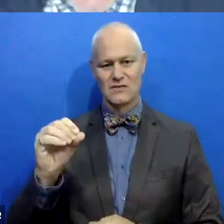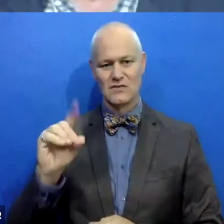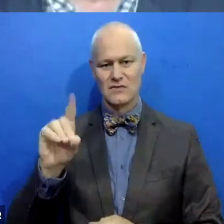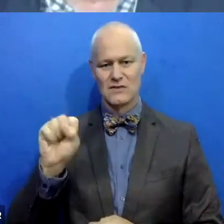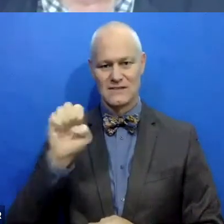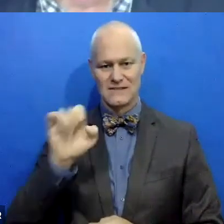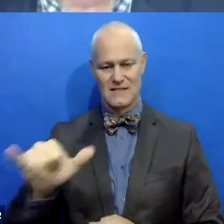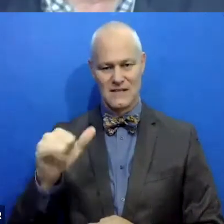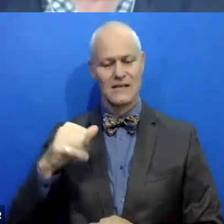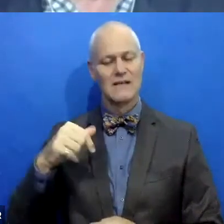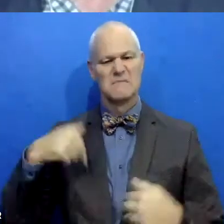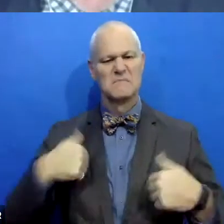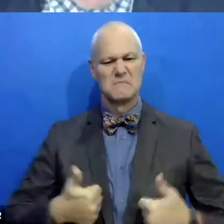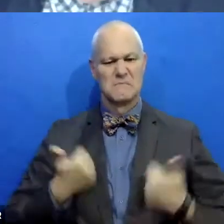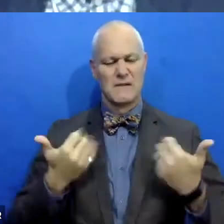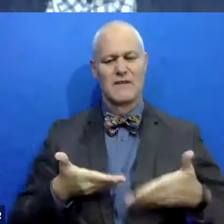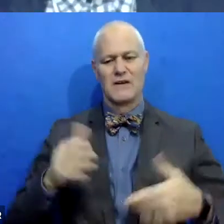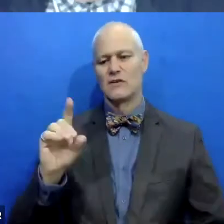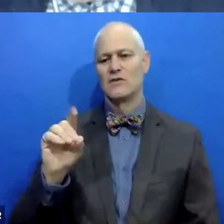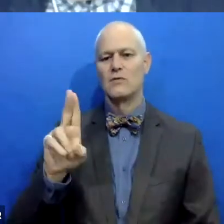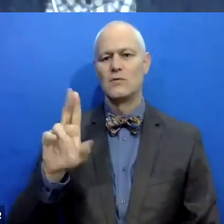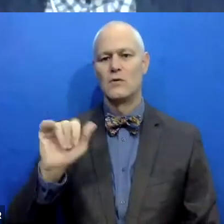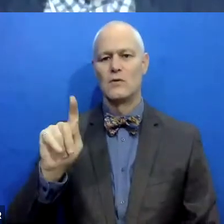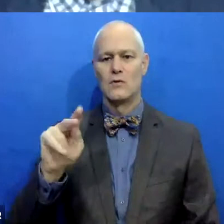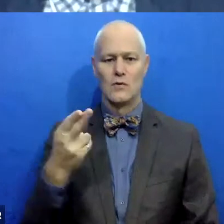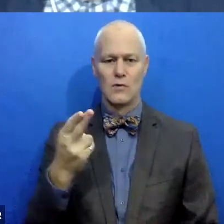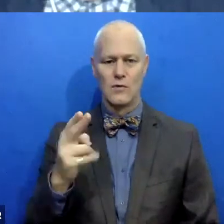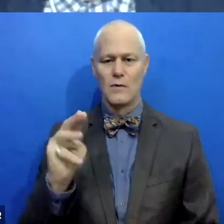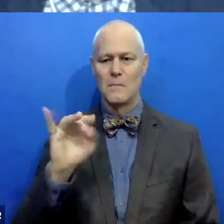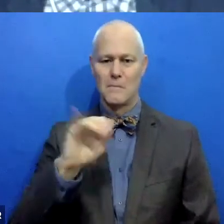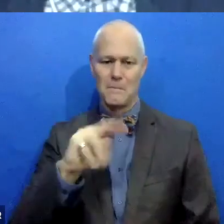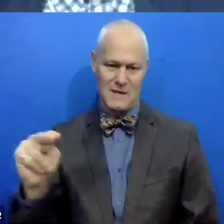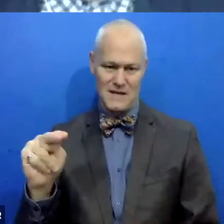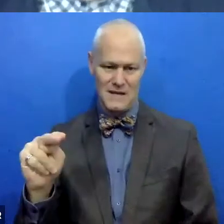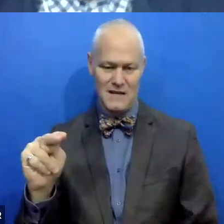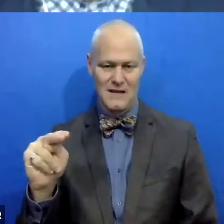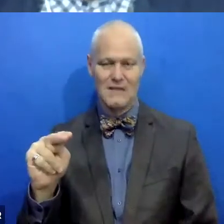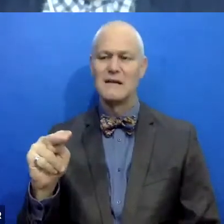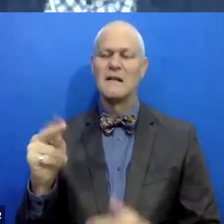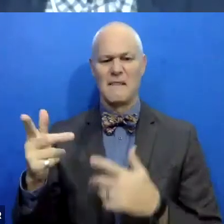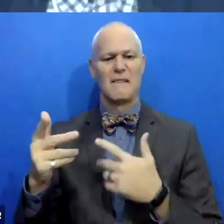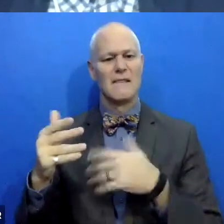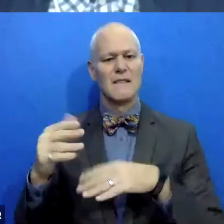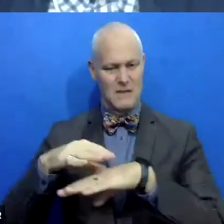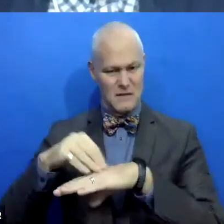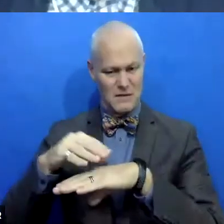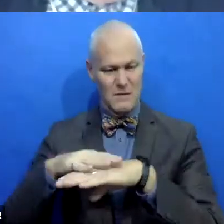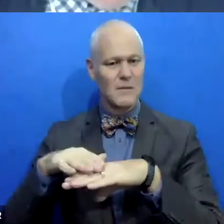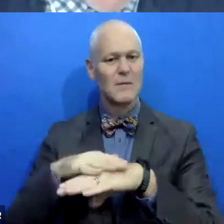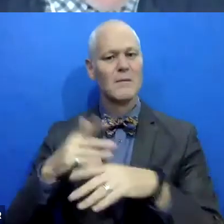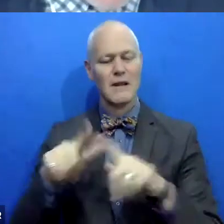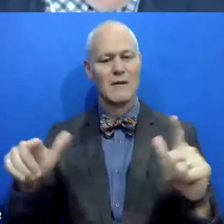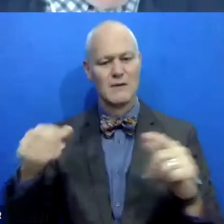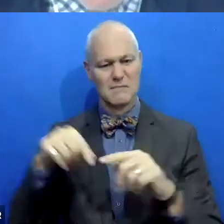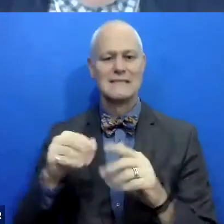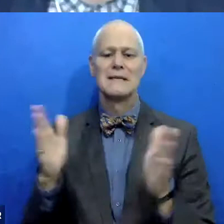which is also known as Onagaminsing, or the place of the little portage in Ojibwe in the Ojibwe language. This is